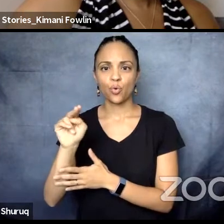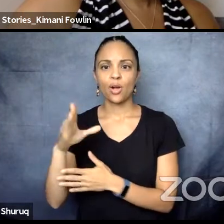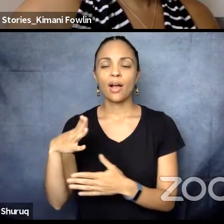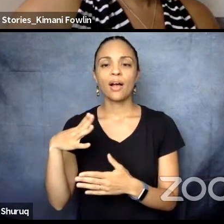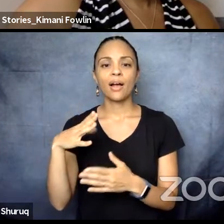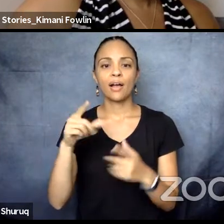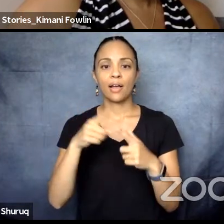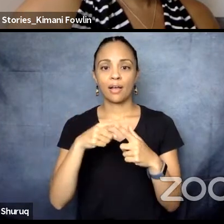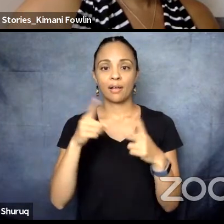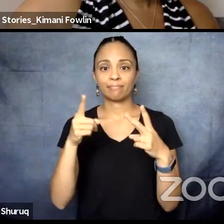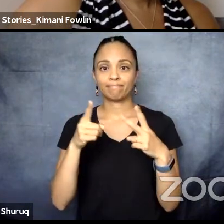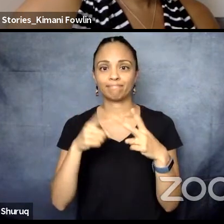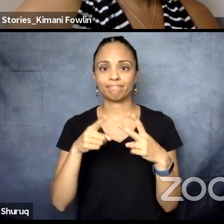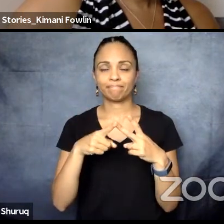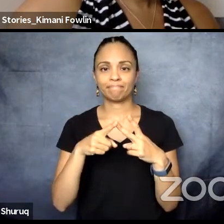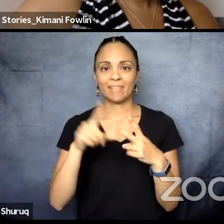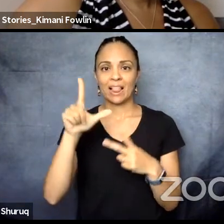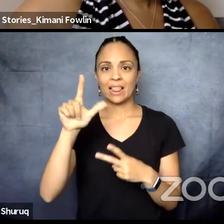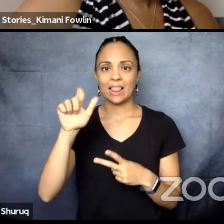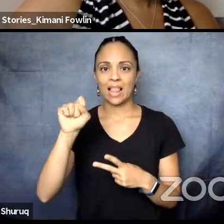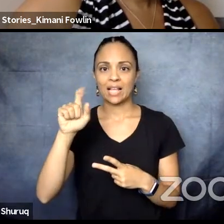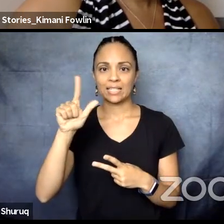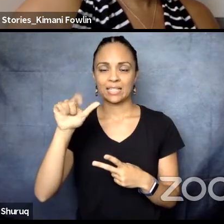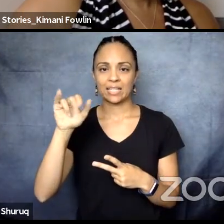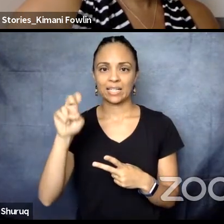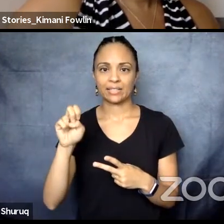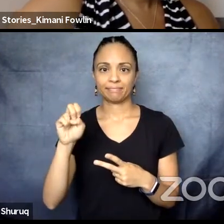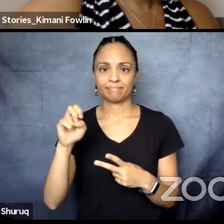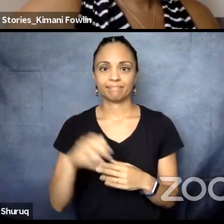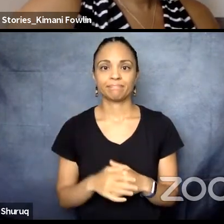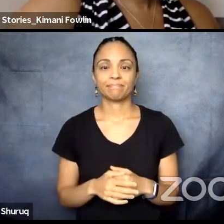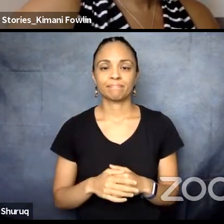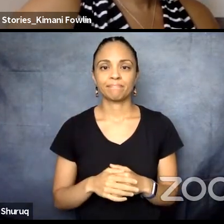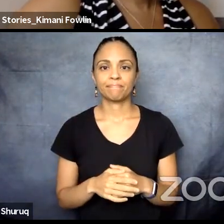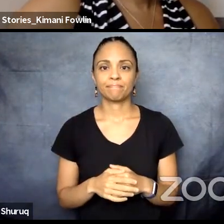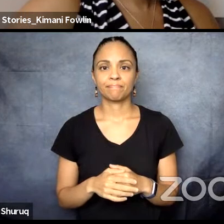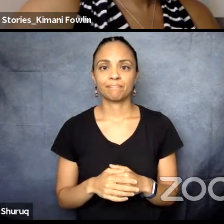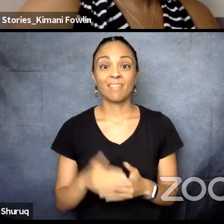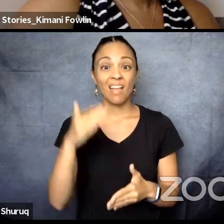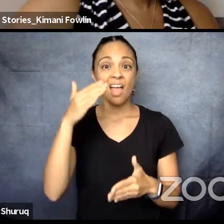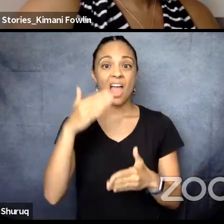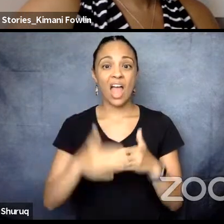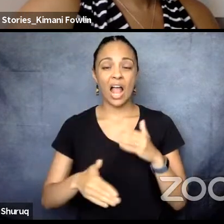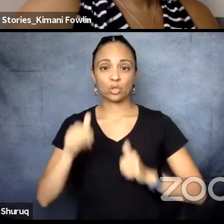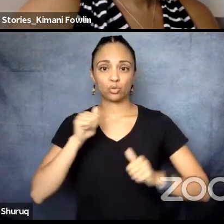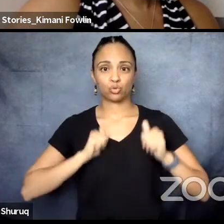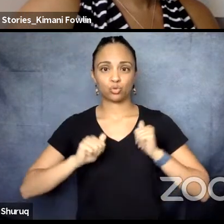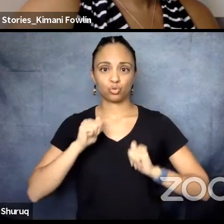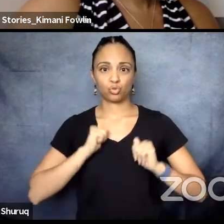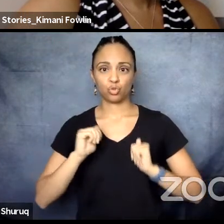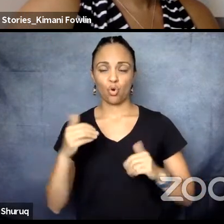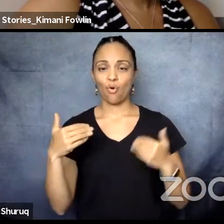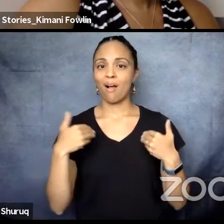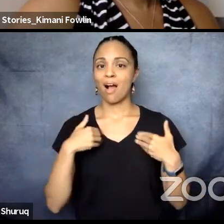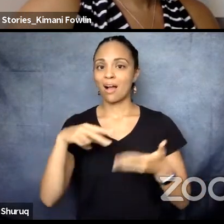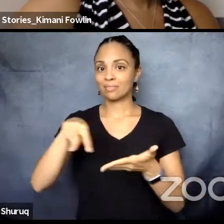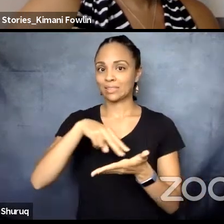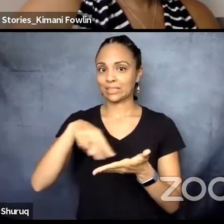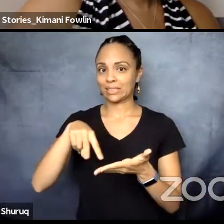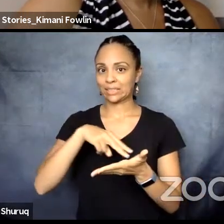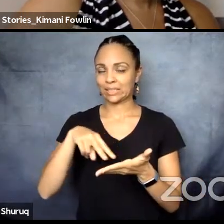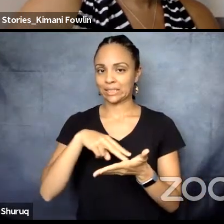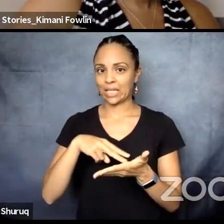from, our dear Nora Chippamauri, who has given this special gift to just you all here watching today.